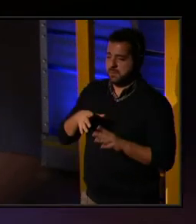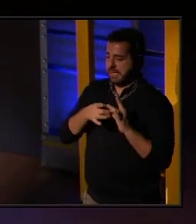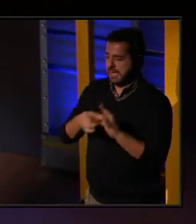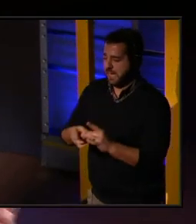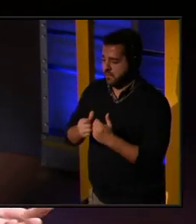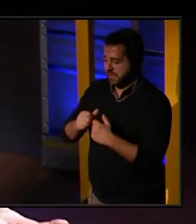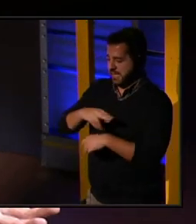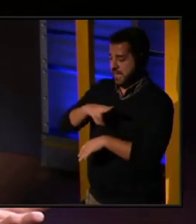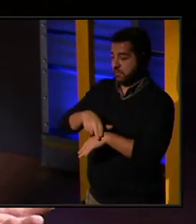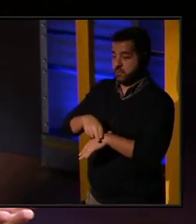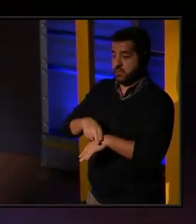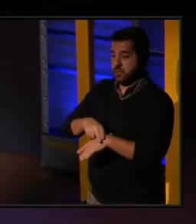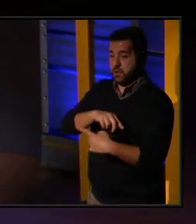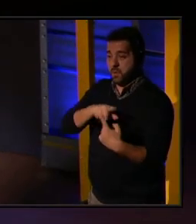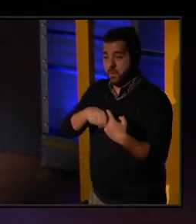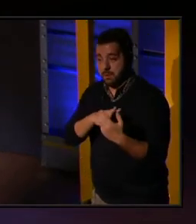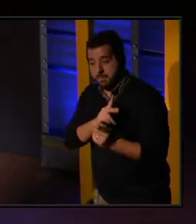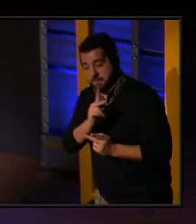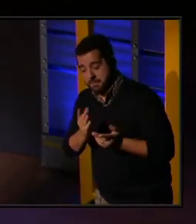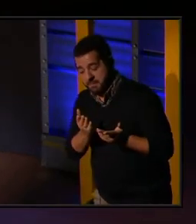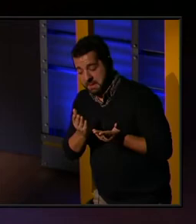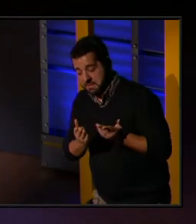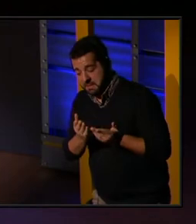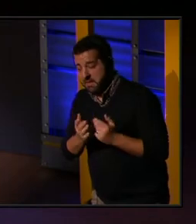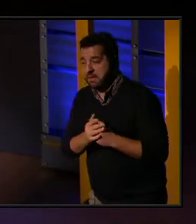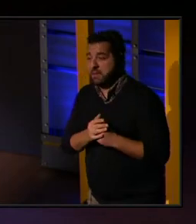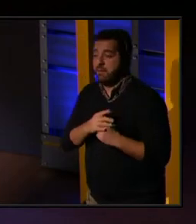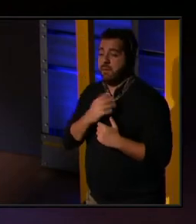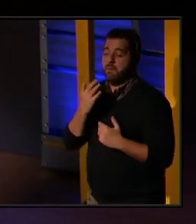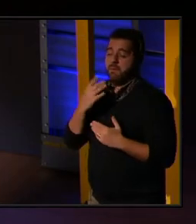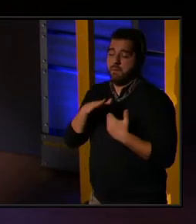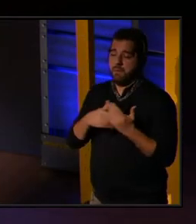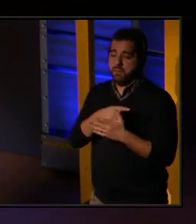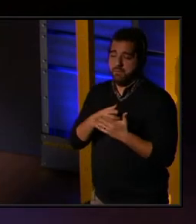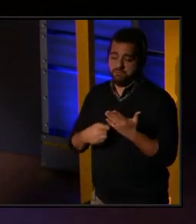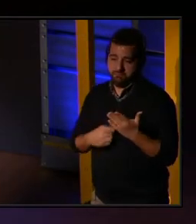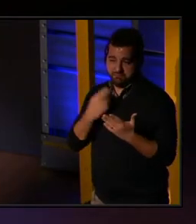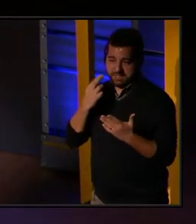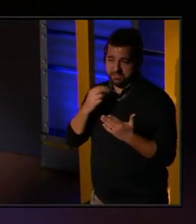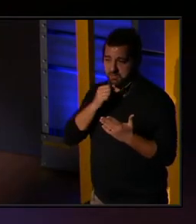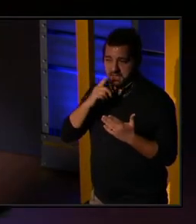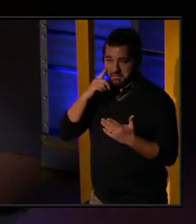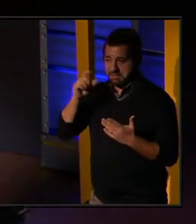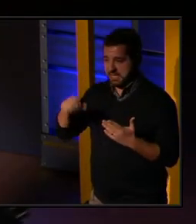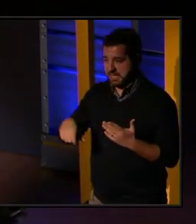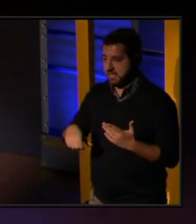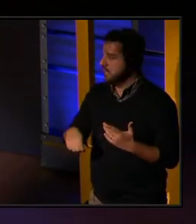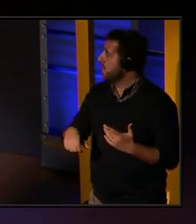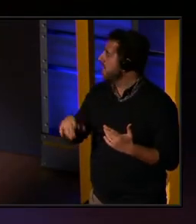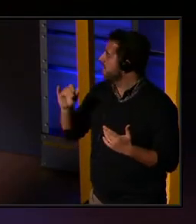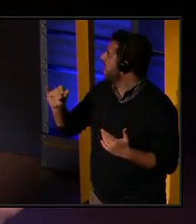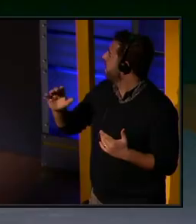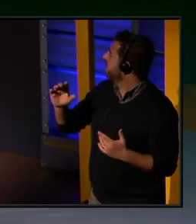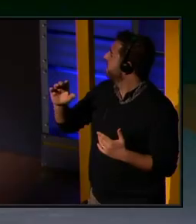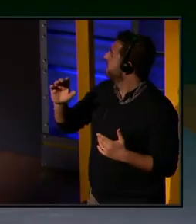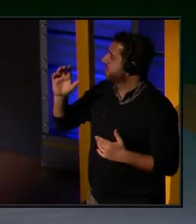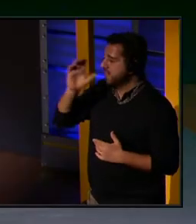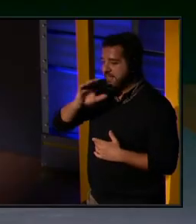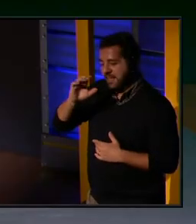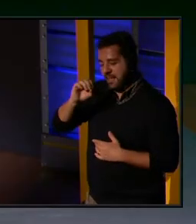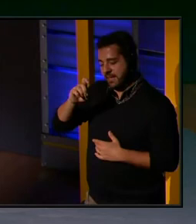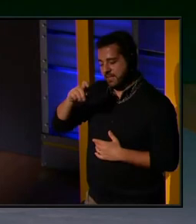when maybe, and all the reasons you think you don't need to. So that was the exploration, and then somebody else related it to sport.